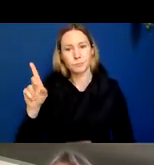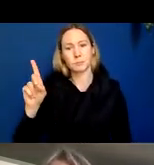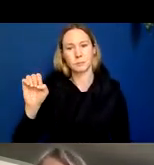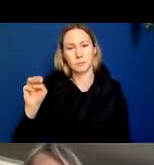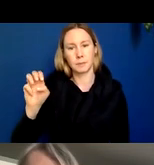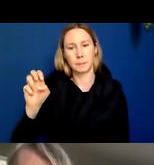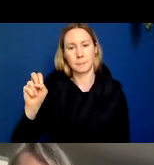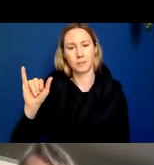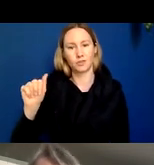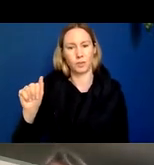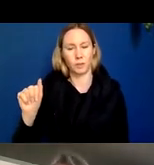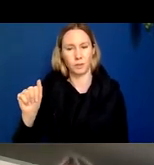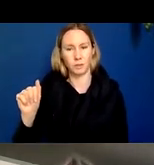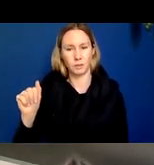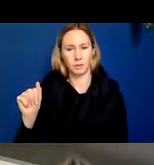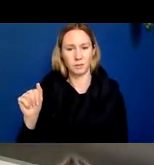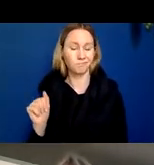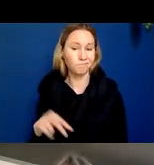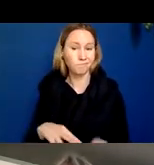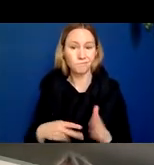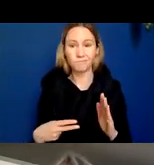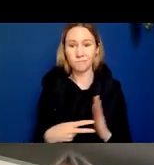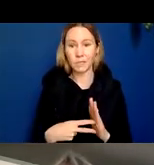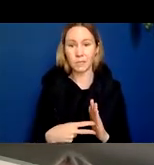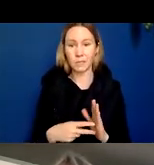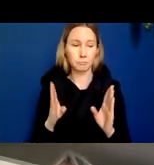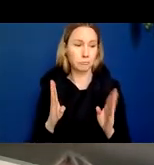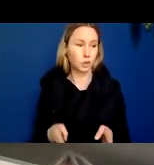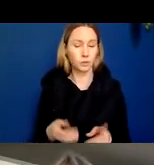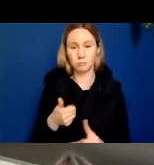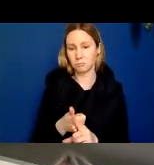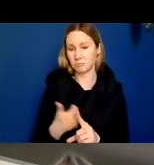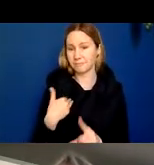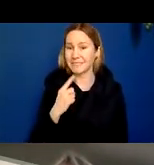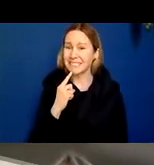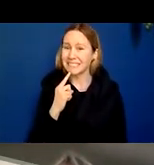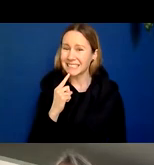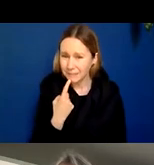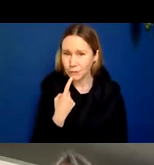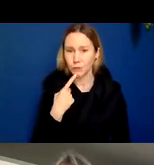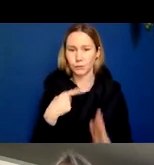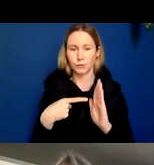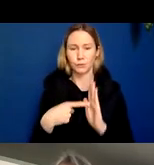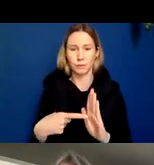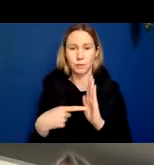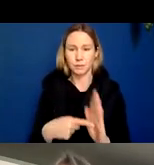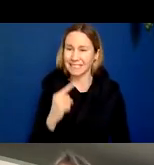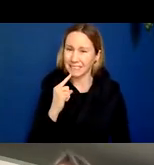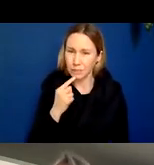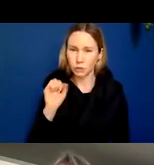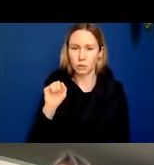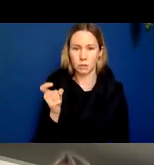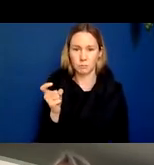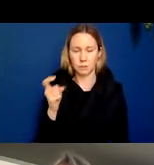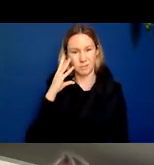we describe as dementia which basically means that the person is having very severe signs and symptoms of this disease Alzheimer's